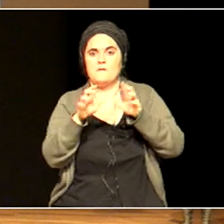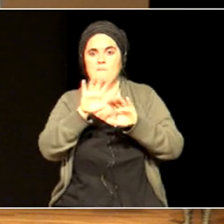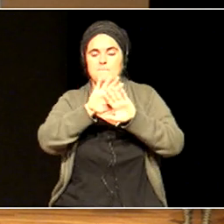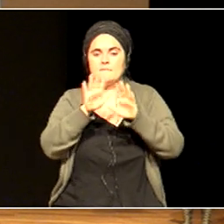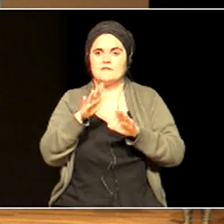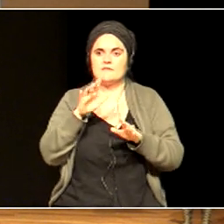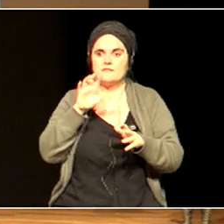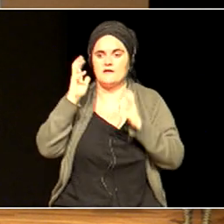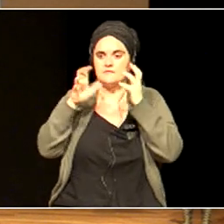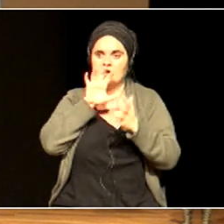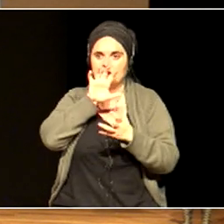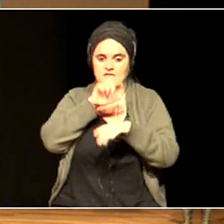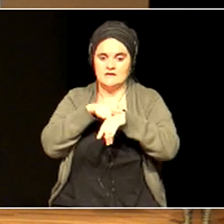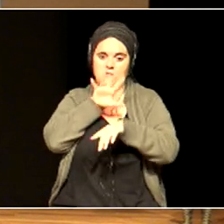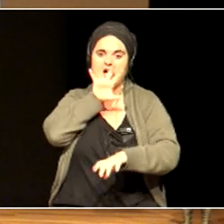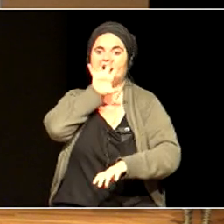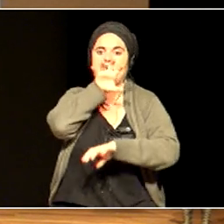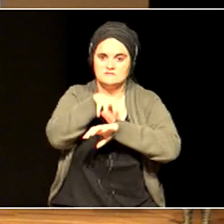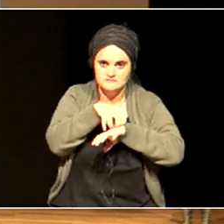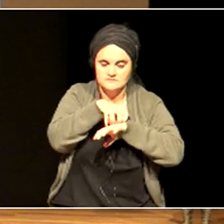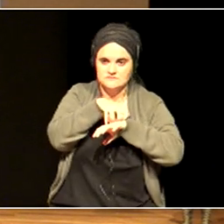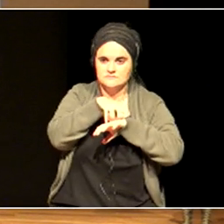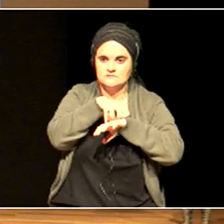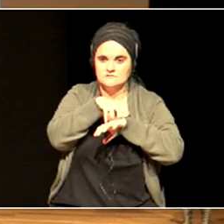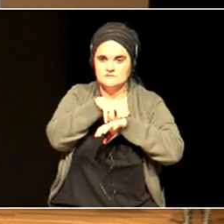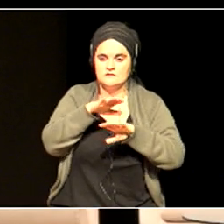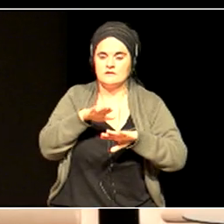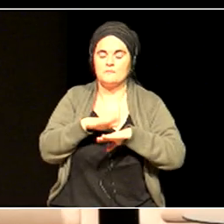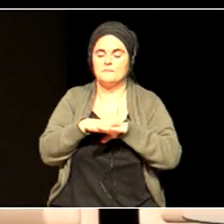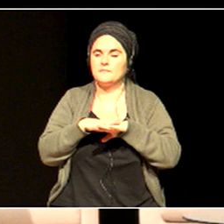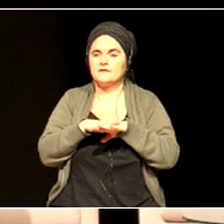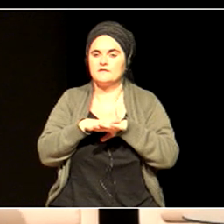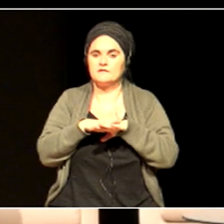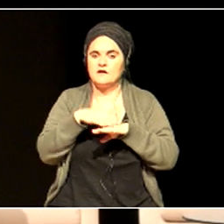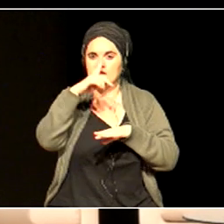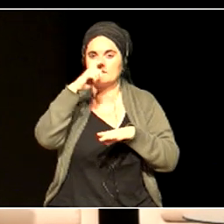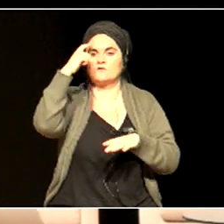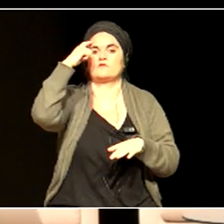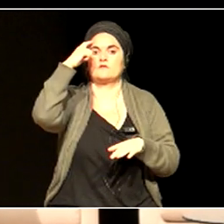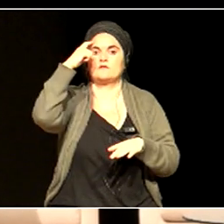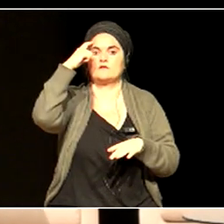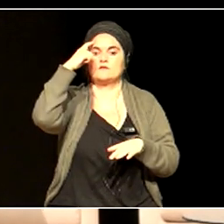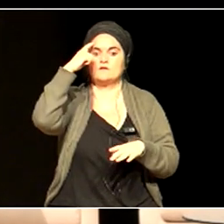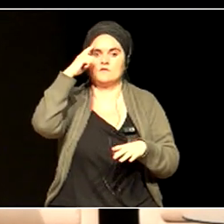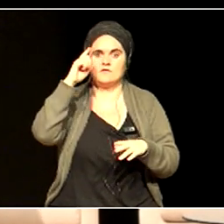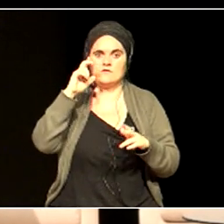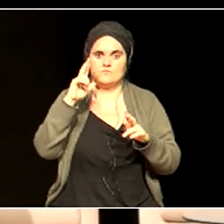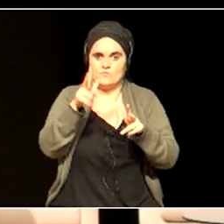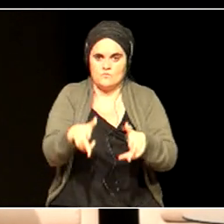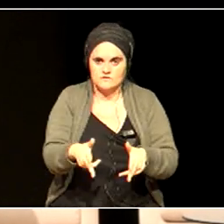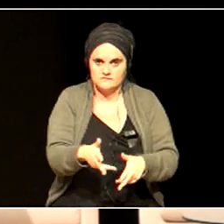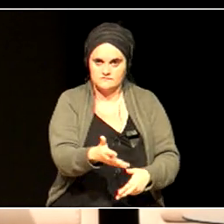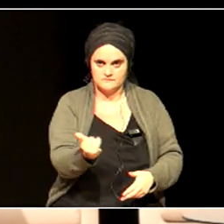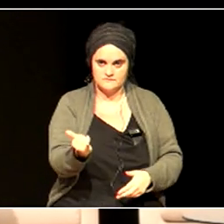that, well, it's a reminder of mortality, you know. But it's also, when it comes to